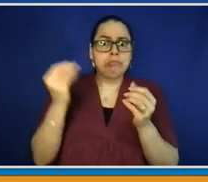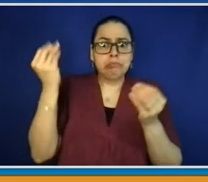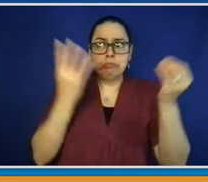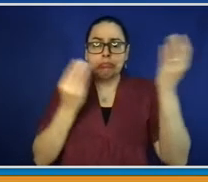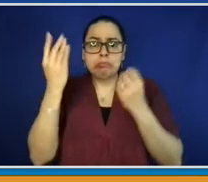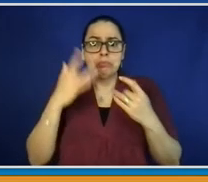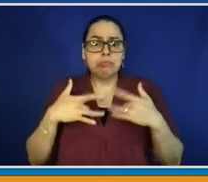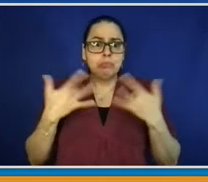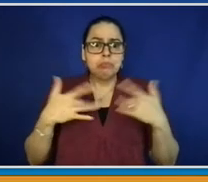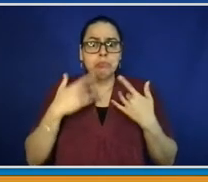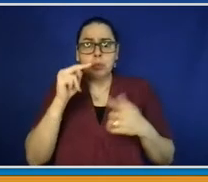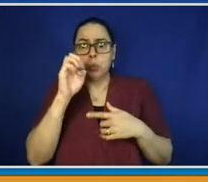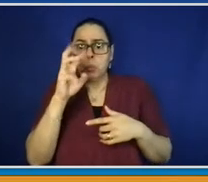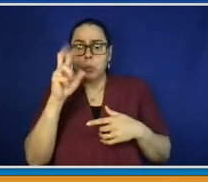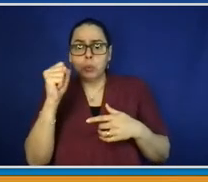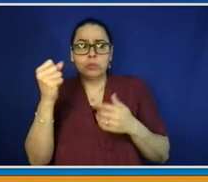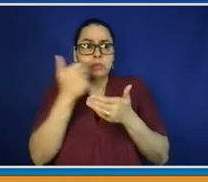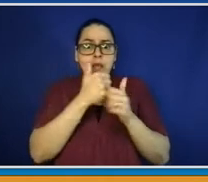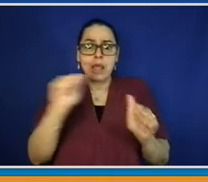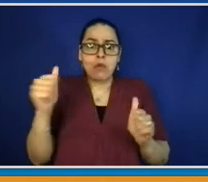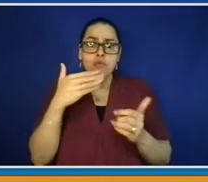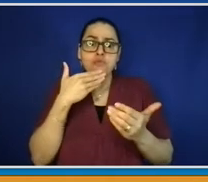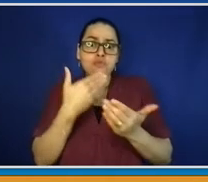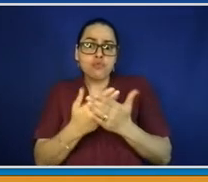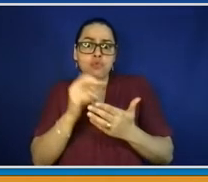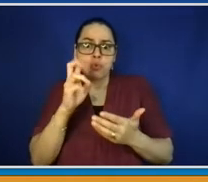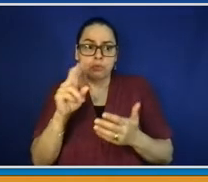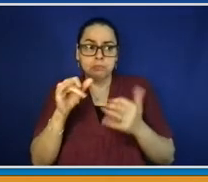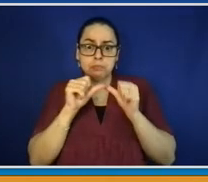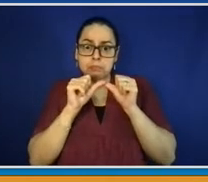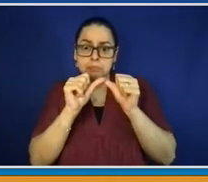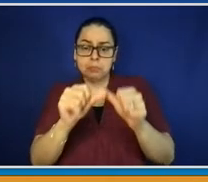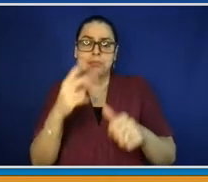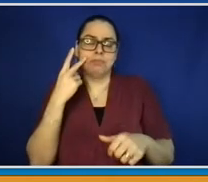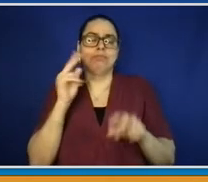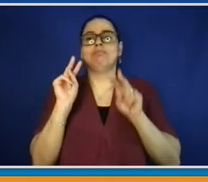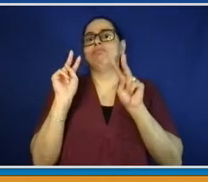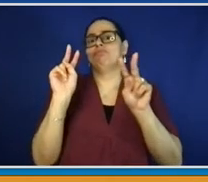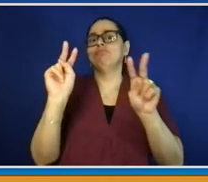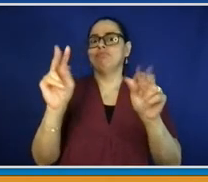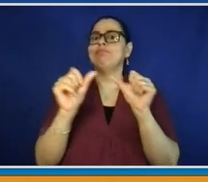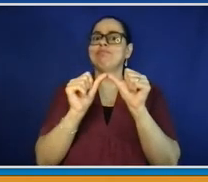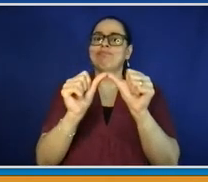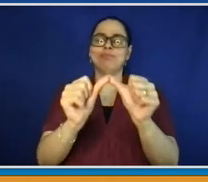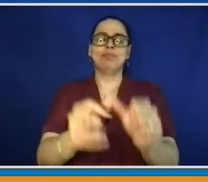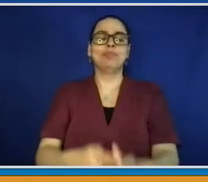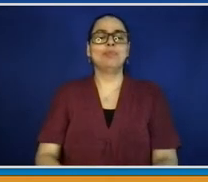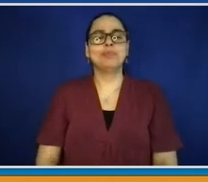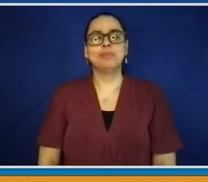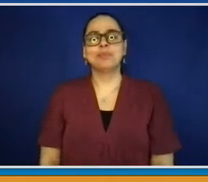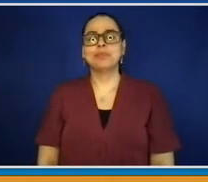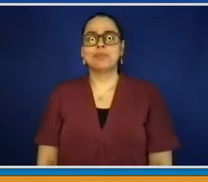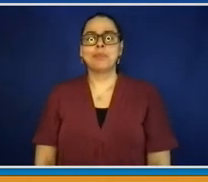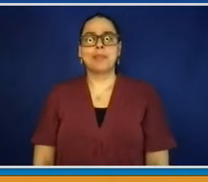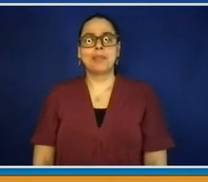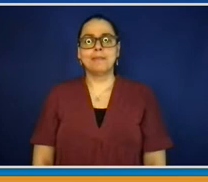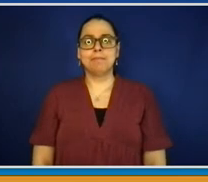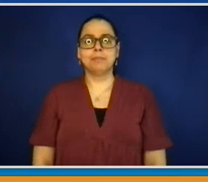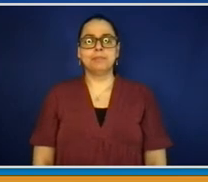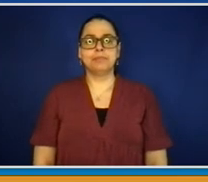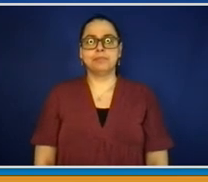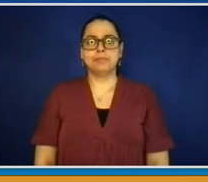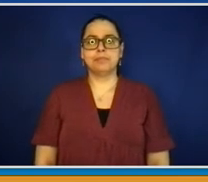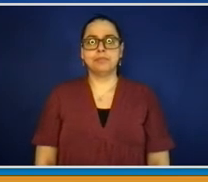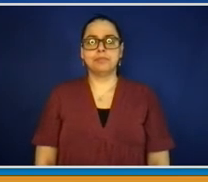policy that we want to share with you today. And I have with me two fine individuals who are both going to give you an update. Both Natasha